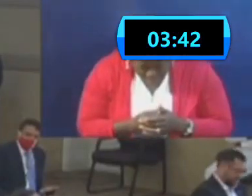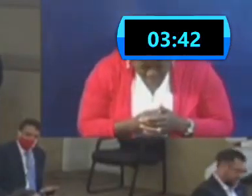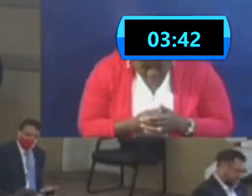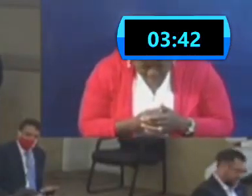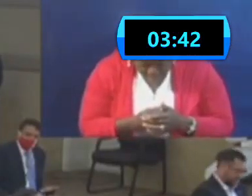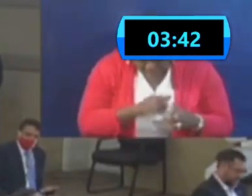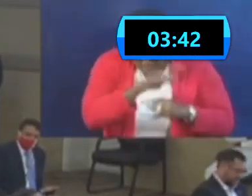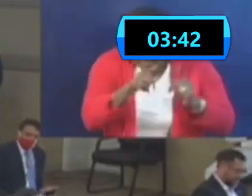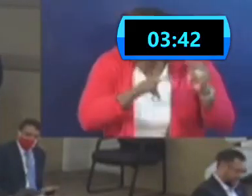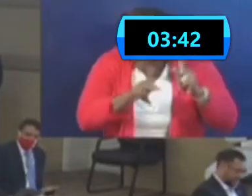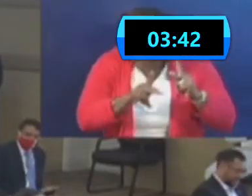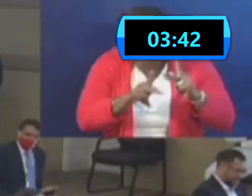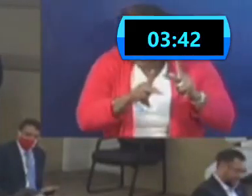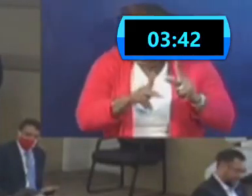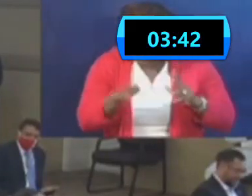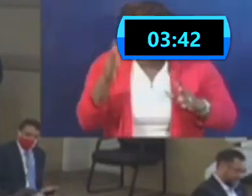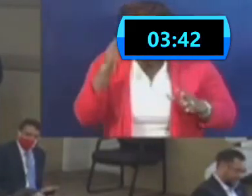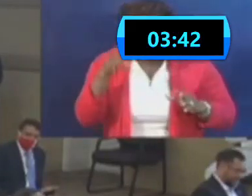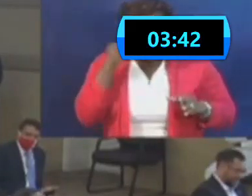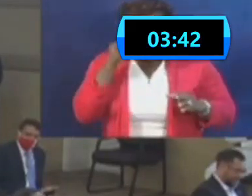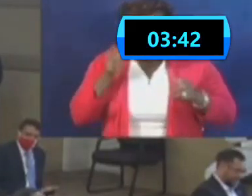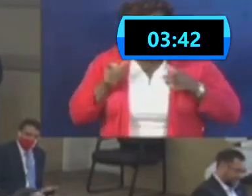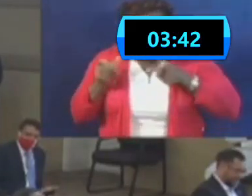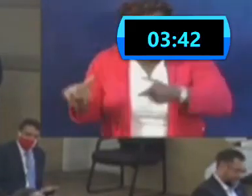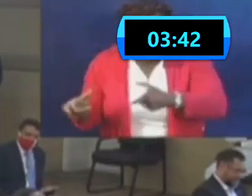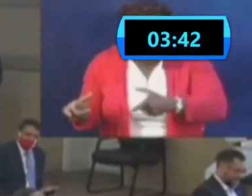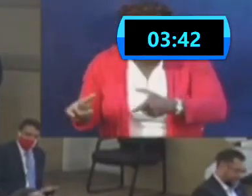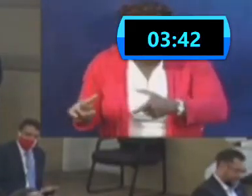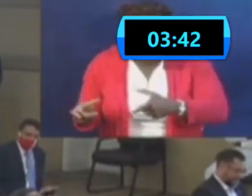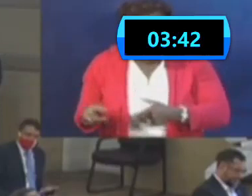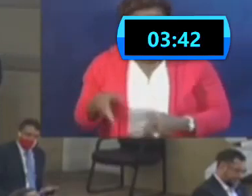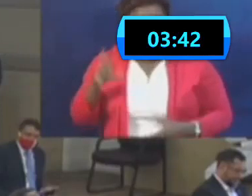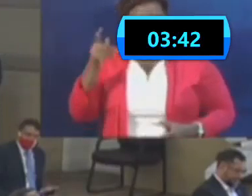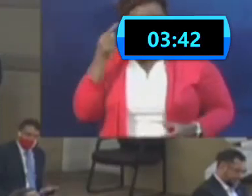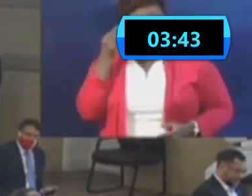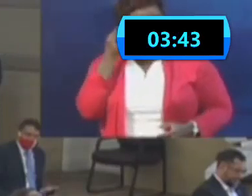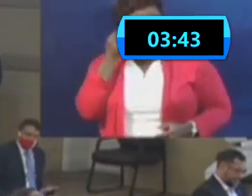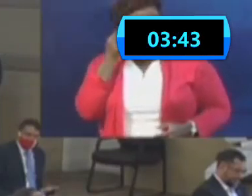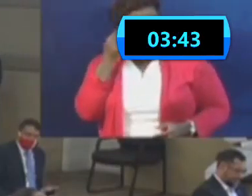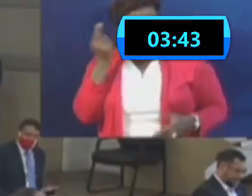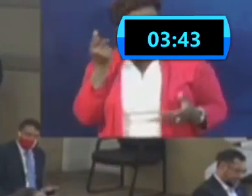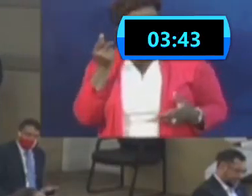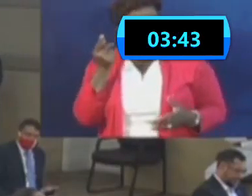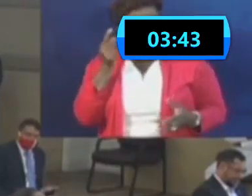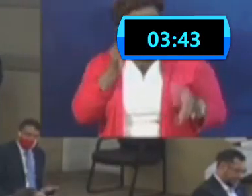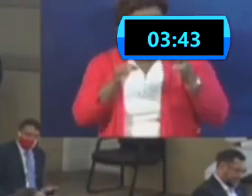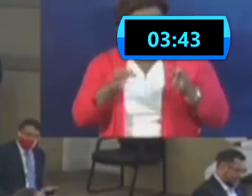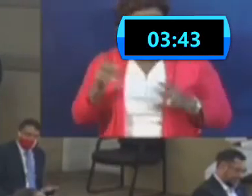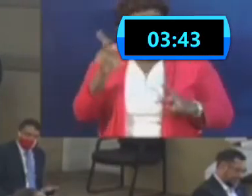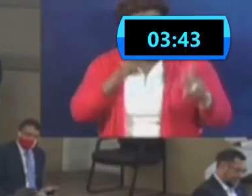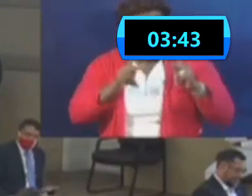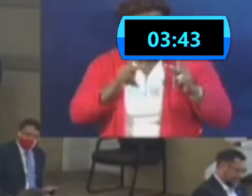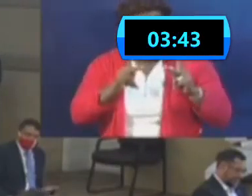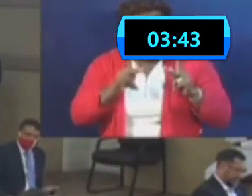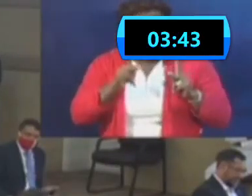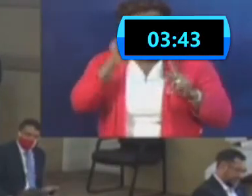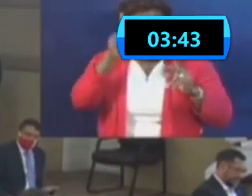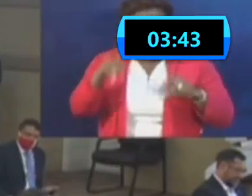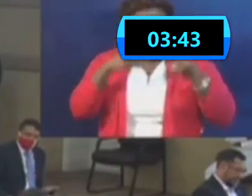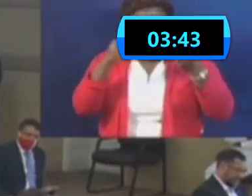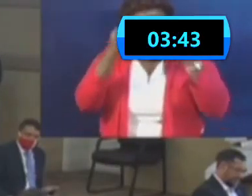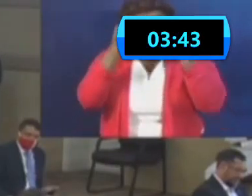To me, I'm wondering if people should be given information.